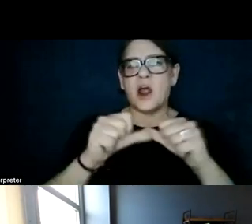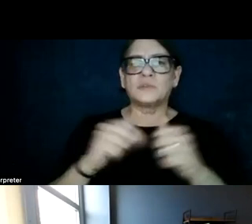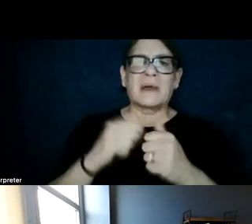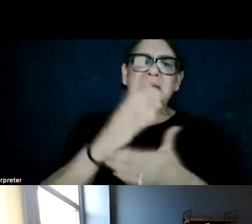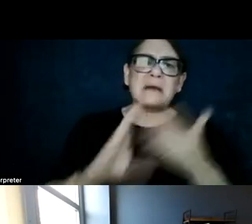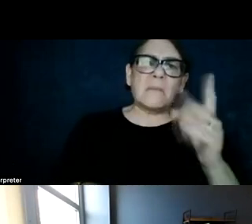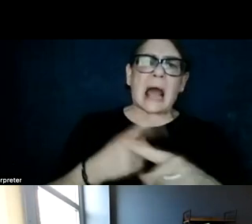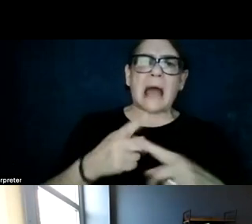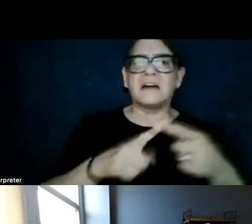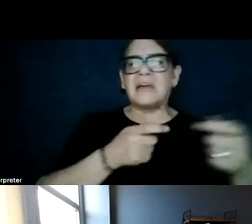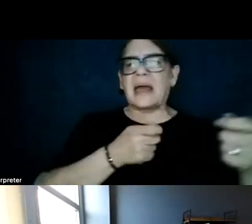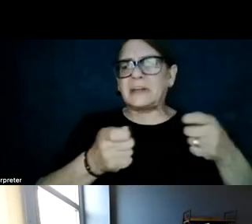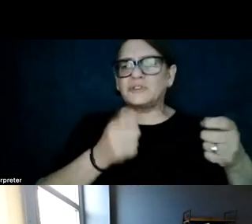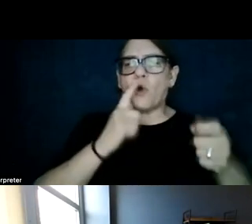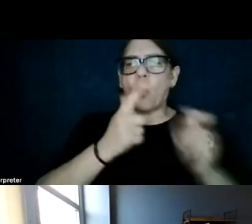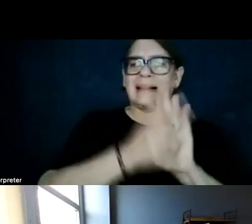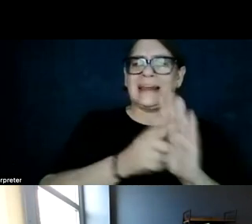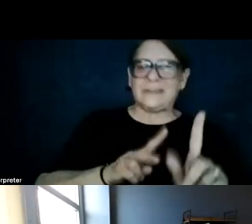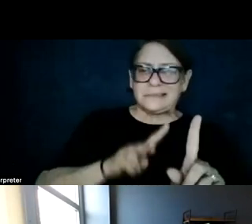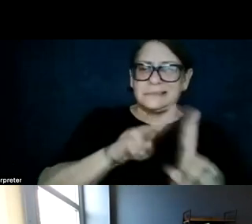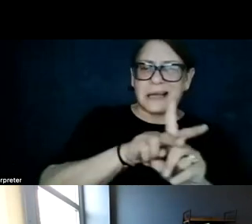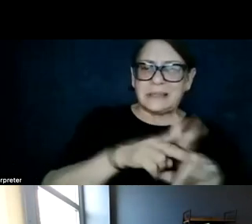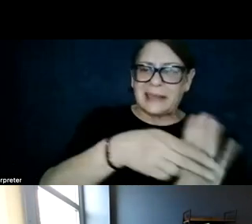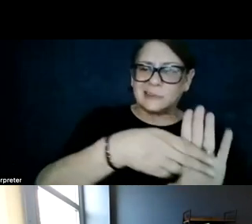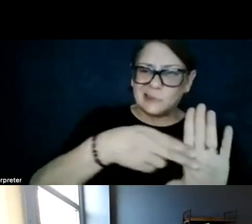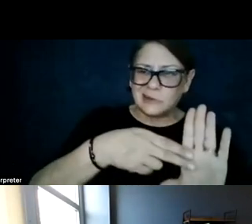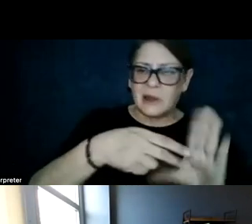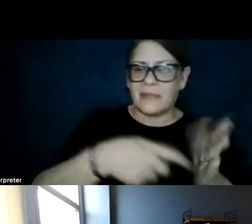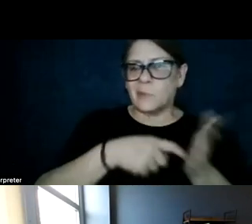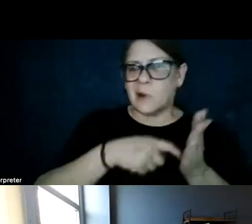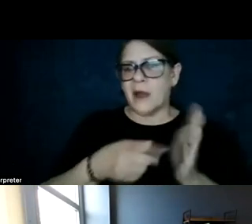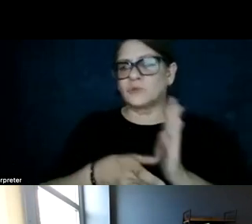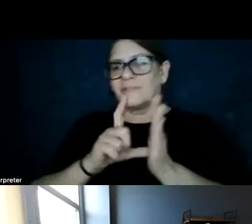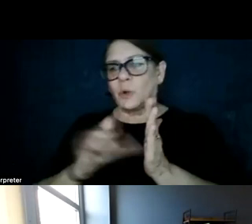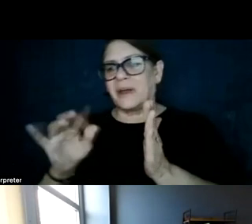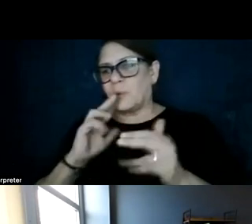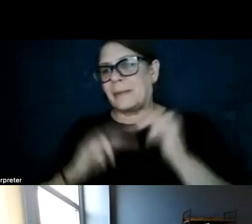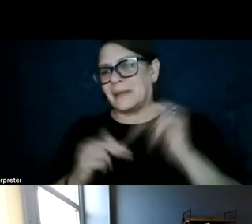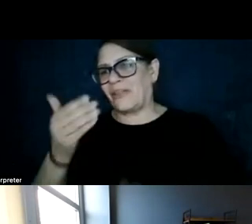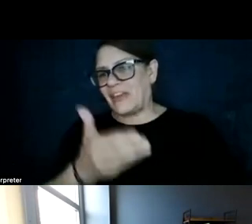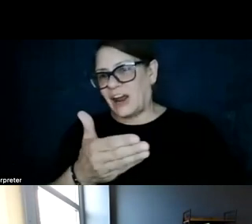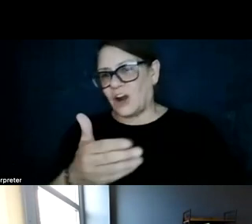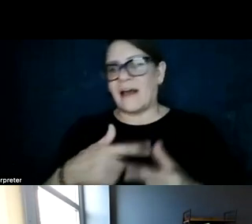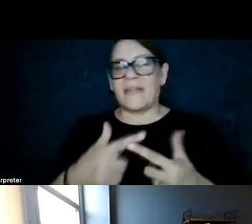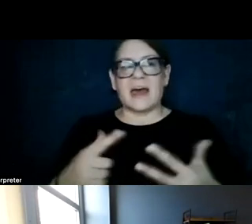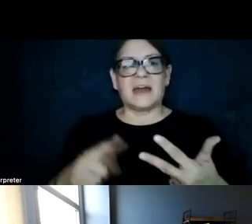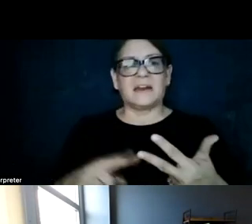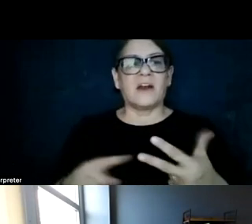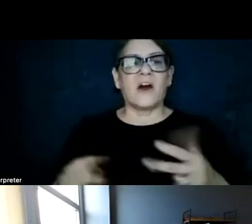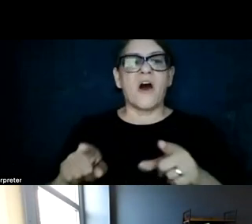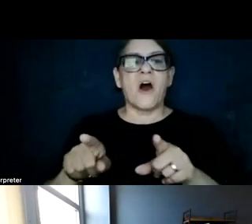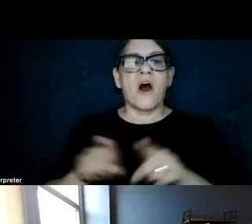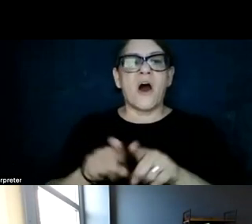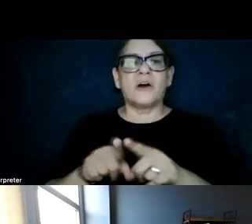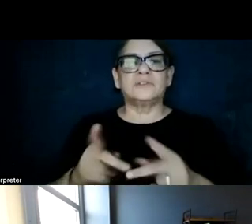administrative or legal designation that requires review. And then also areas, land that is owned